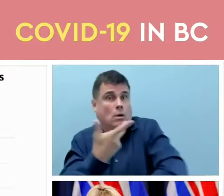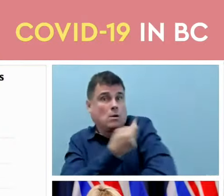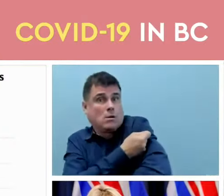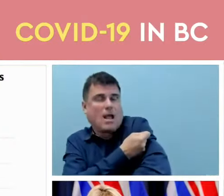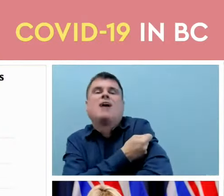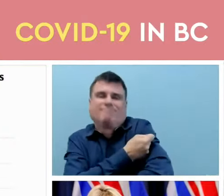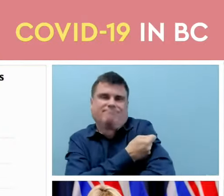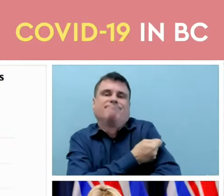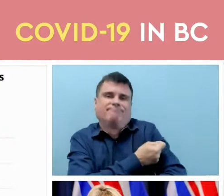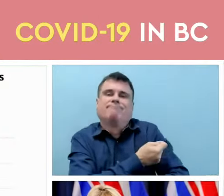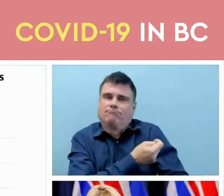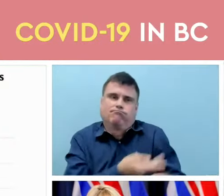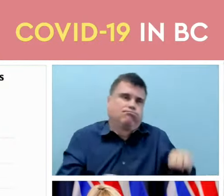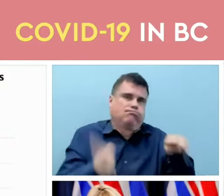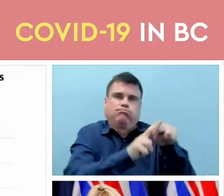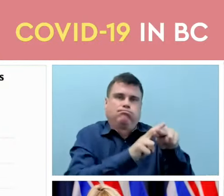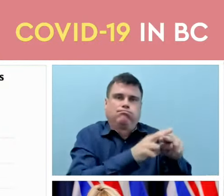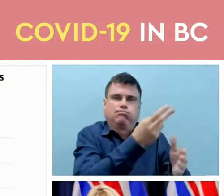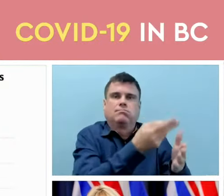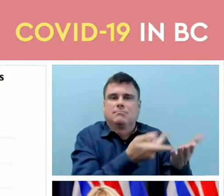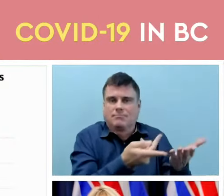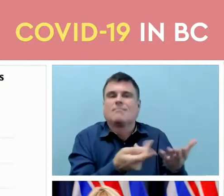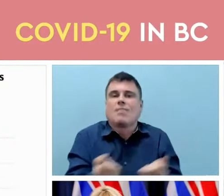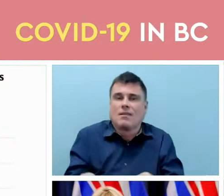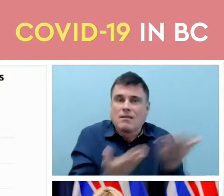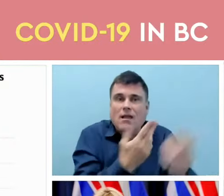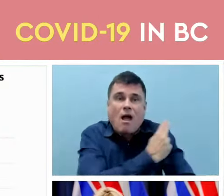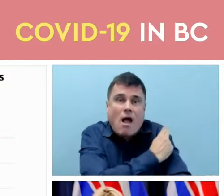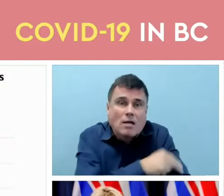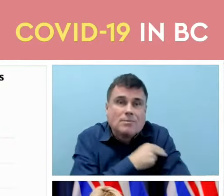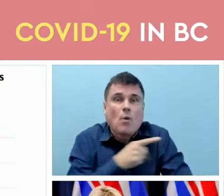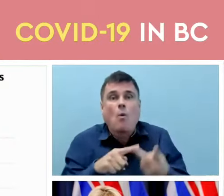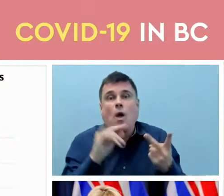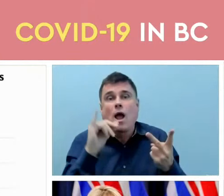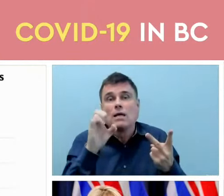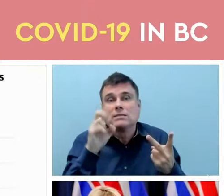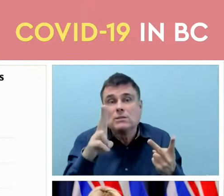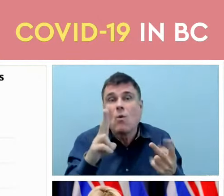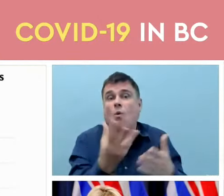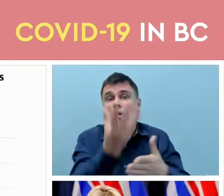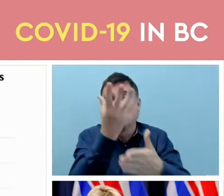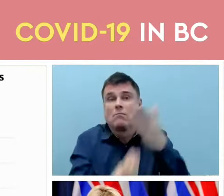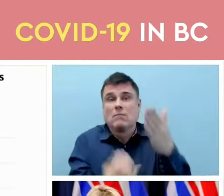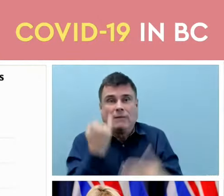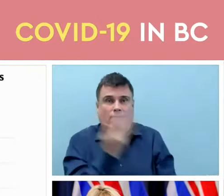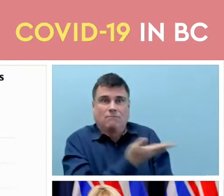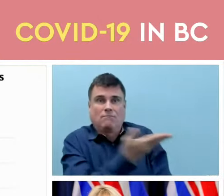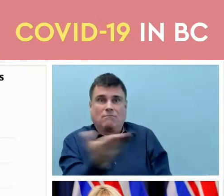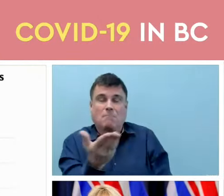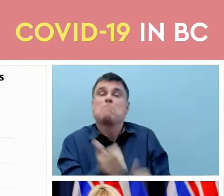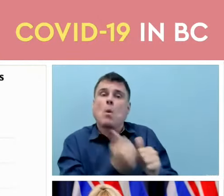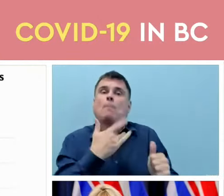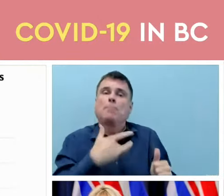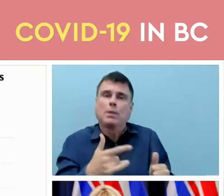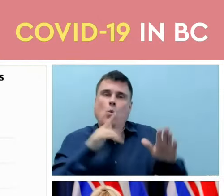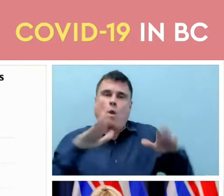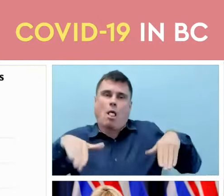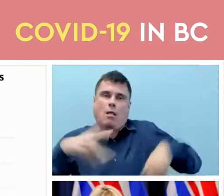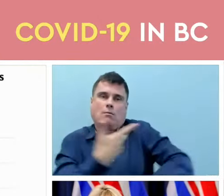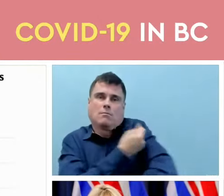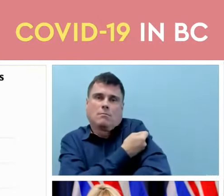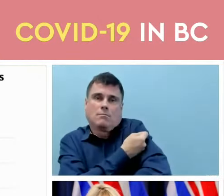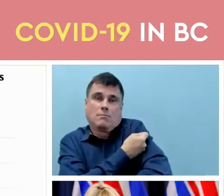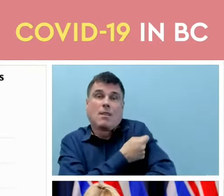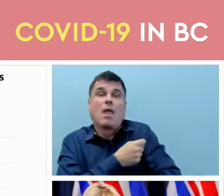illness ending up in critical care or dying. And that booster dose makes a tremendous difference and what we call this is